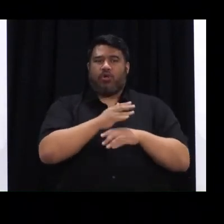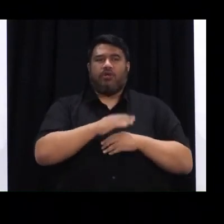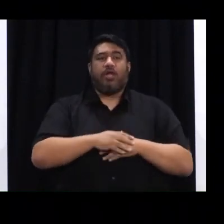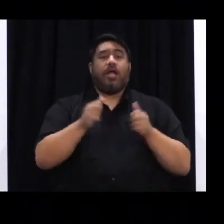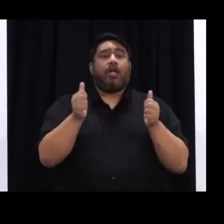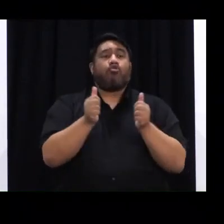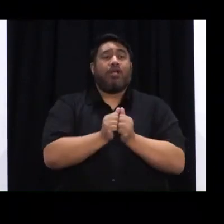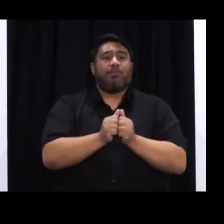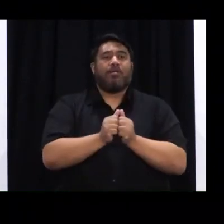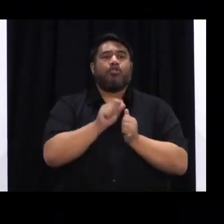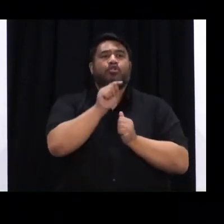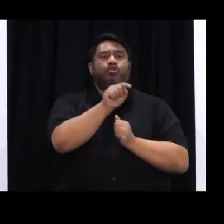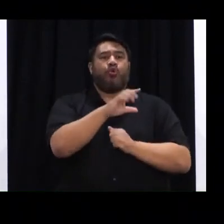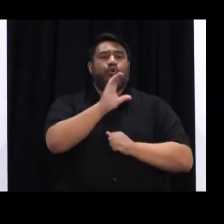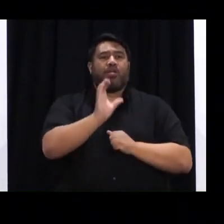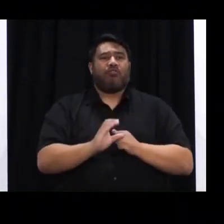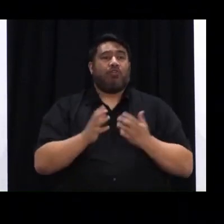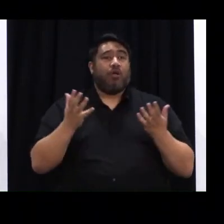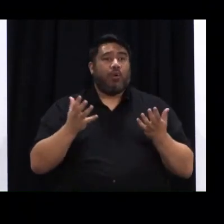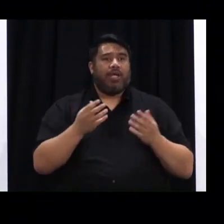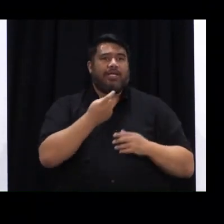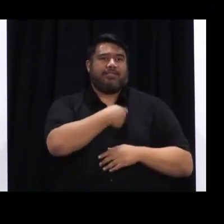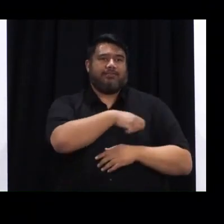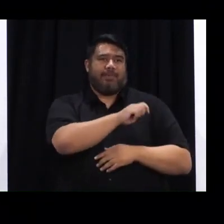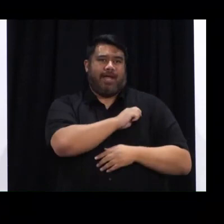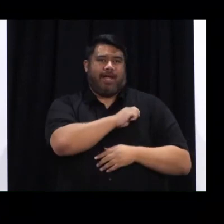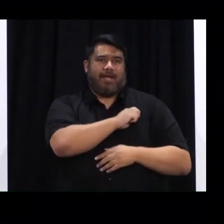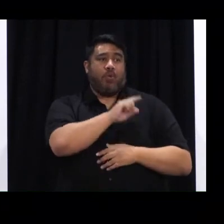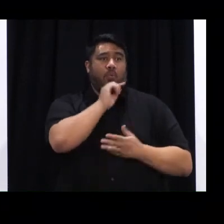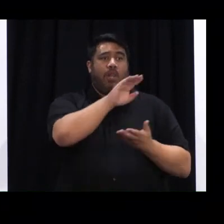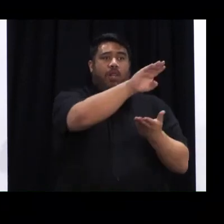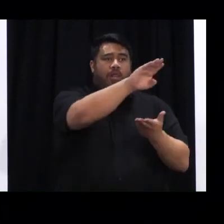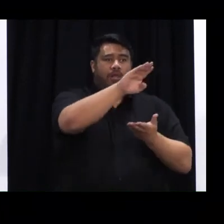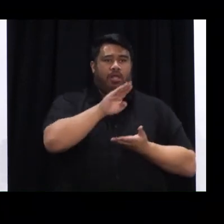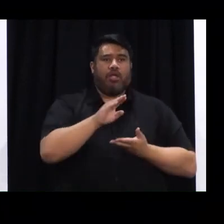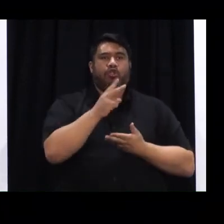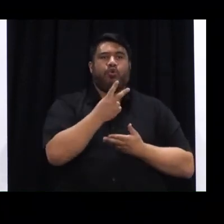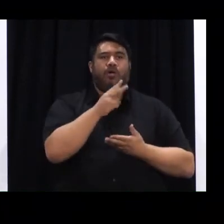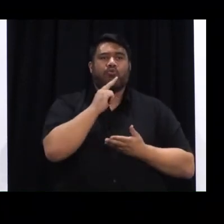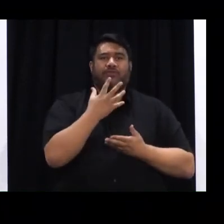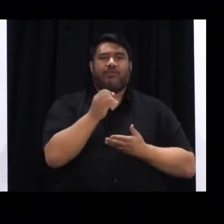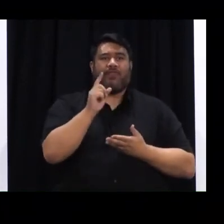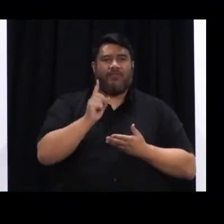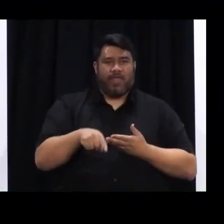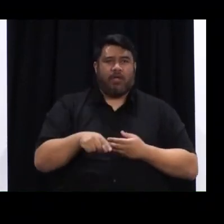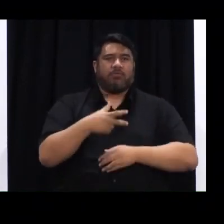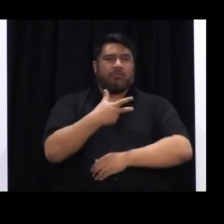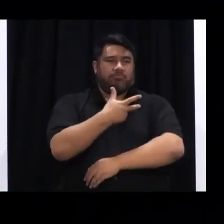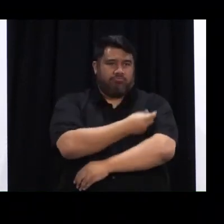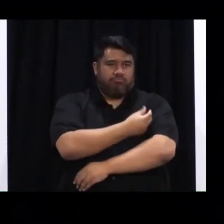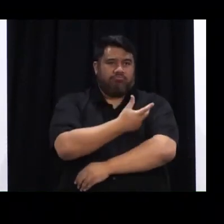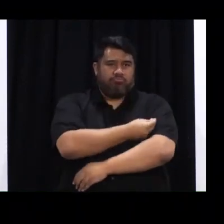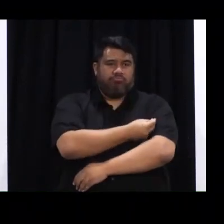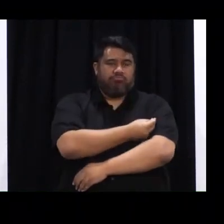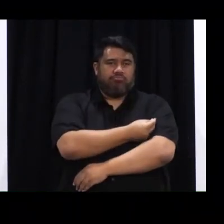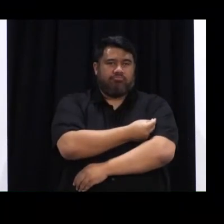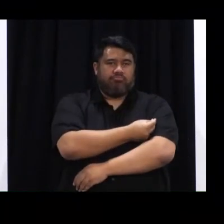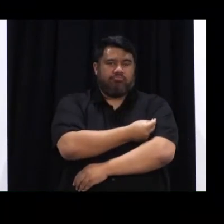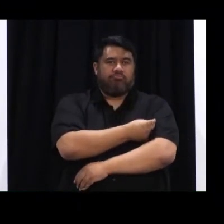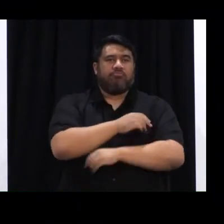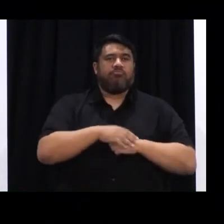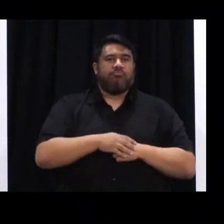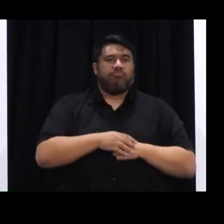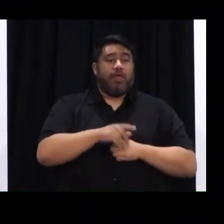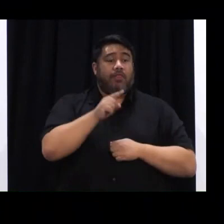an agreement with Spain, which will see New Zealand receive over a quarter of a million doses of the Pfizer vaccine, in addition